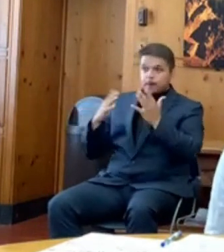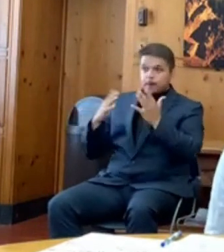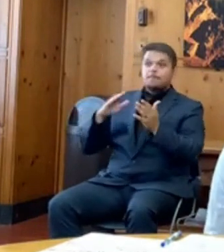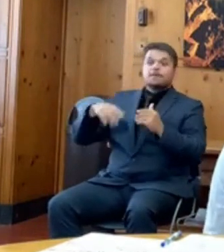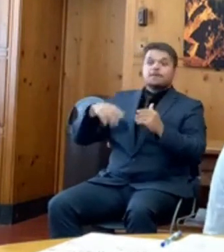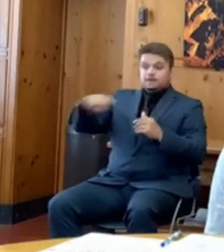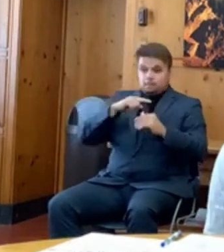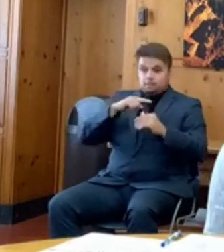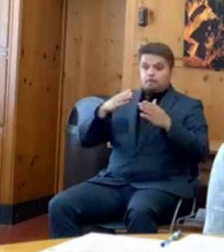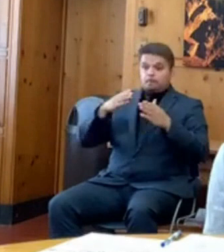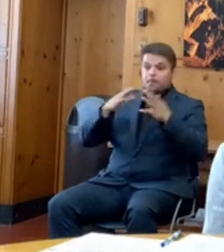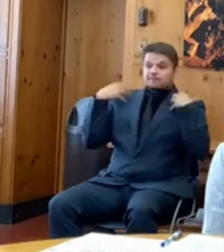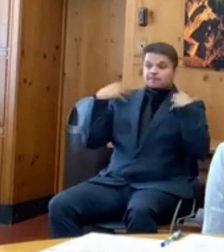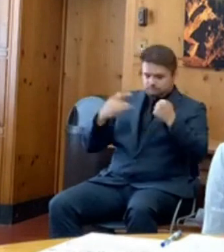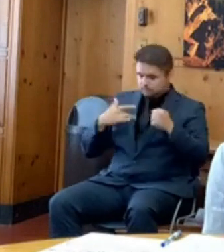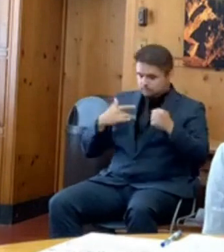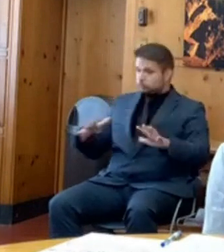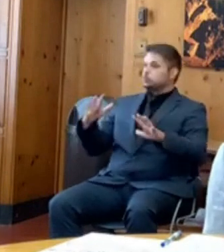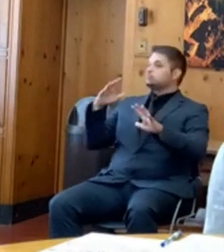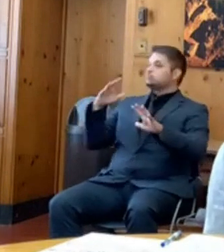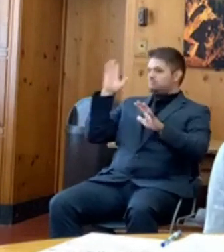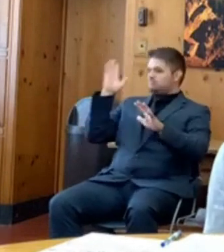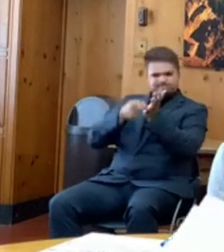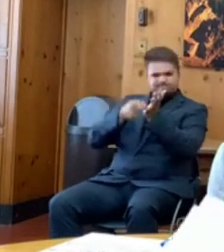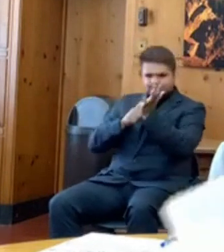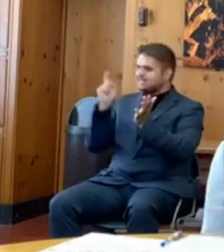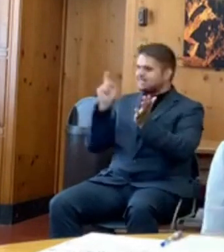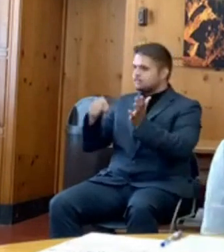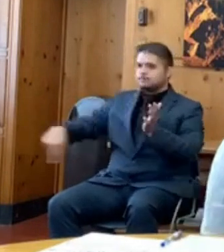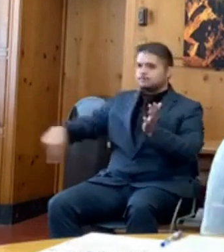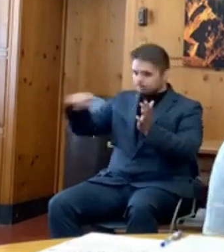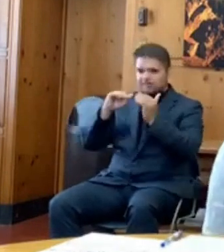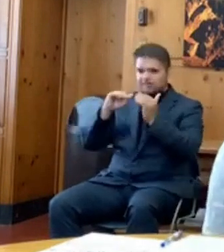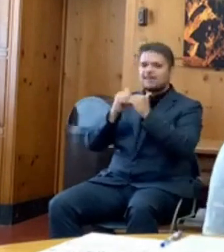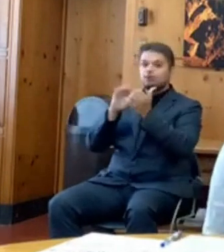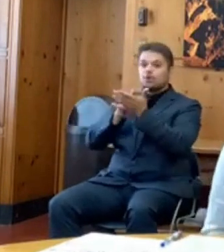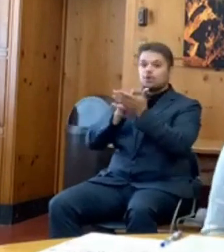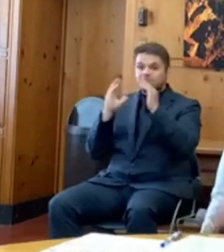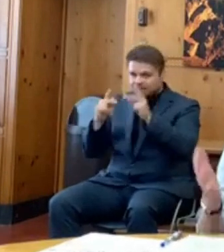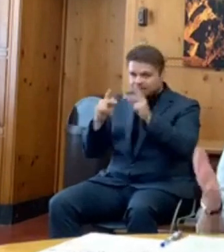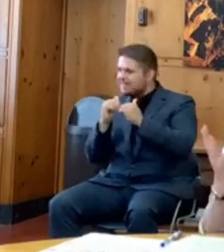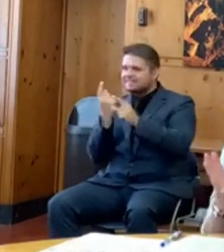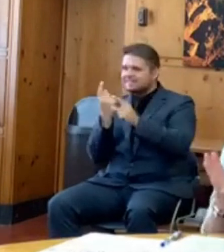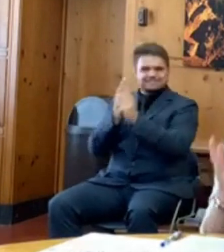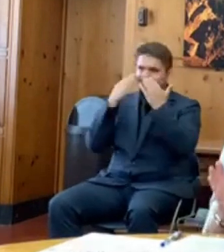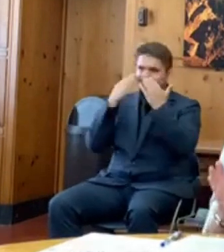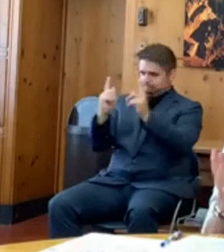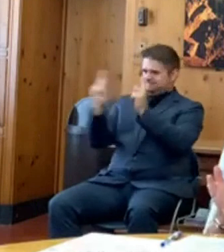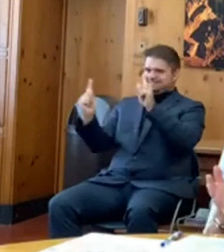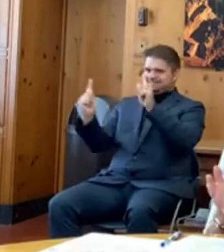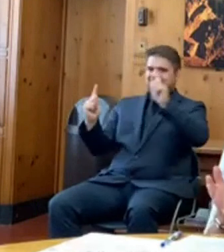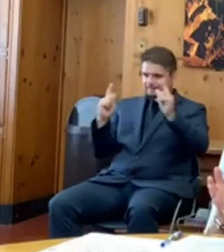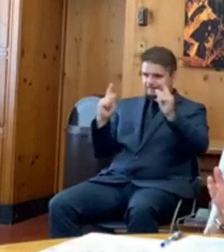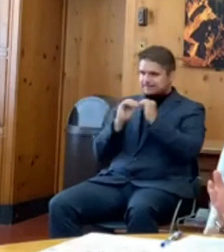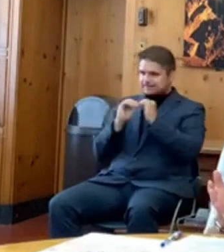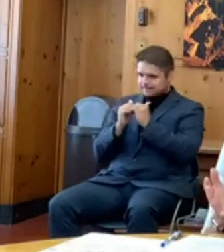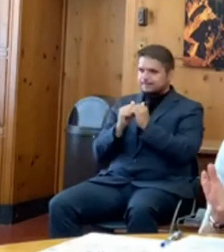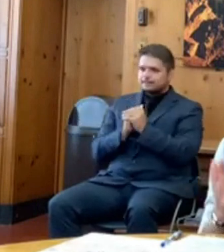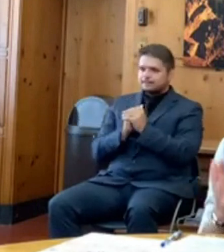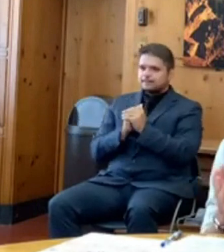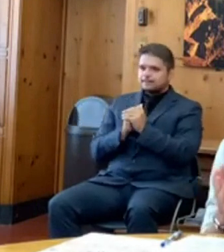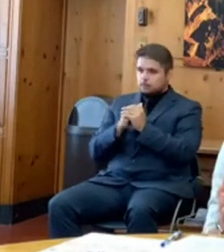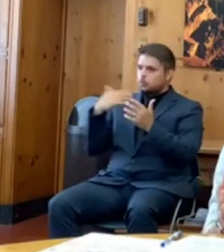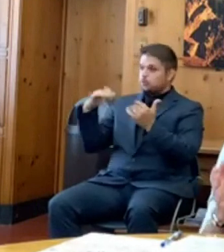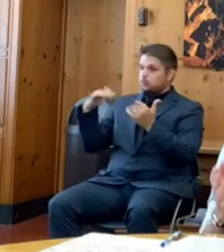schools to implement comprehensive distance learning. In this environment, it's even more important than ever